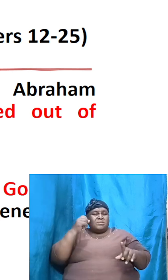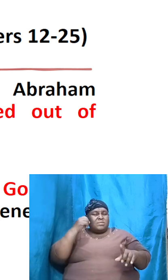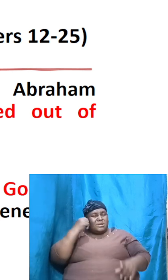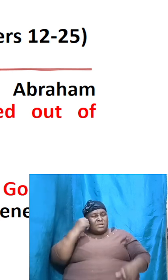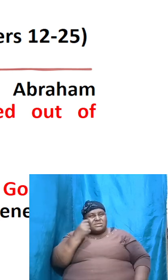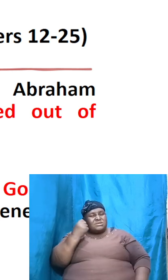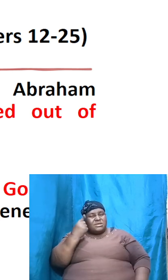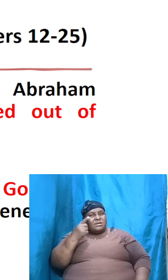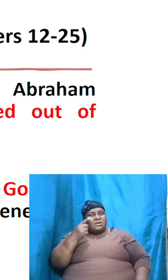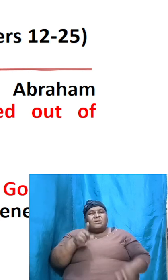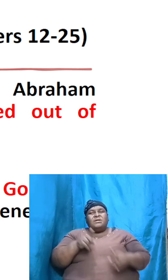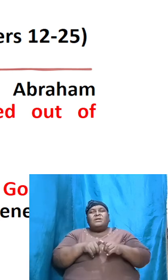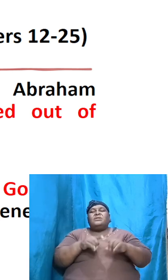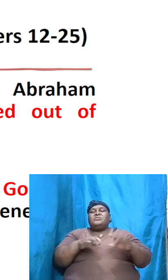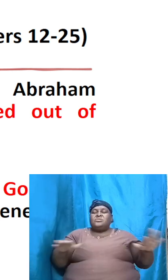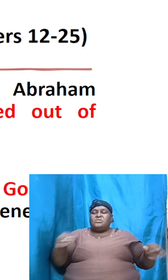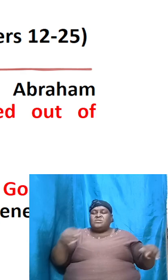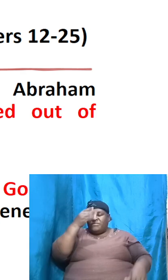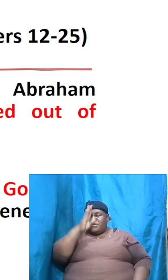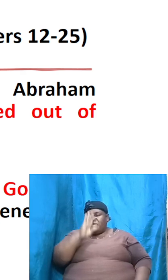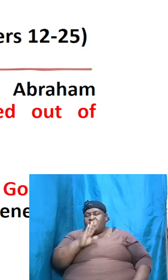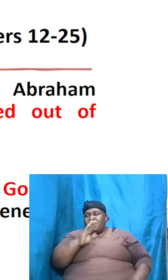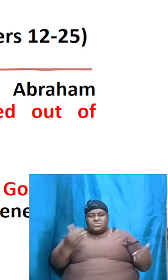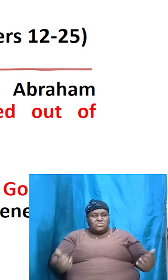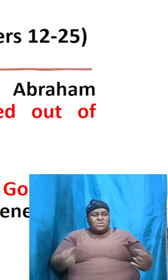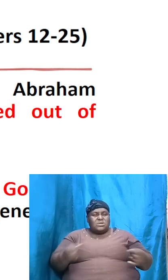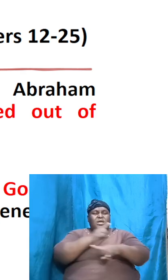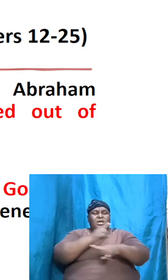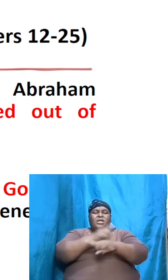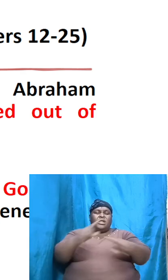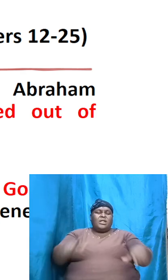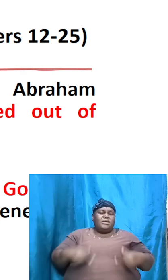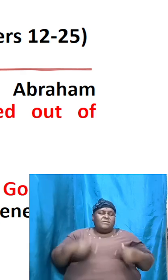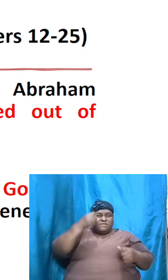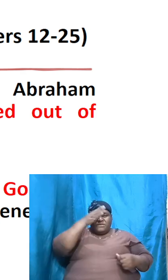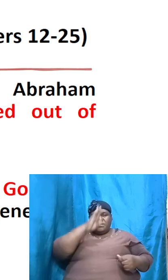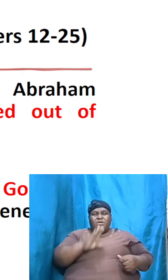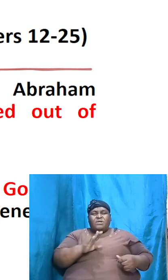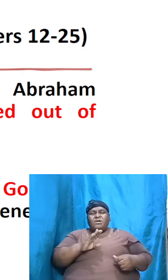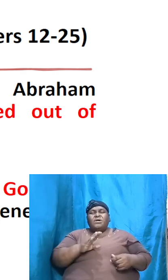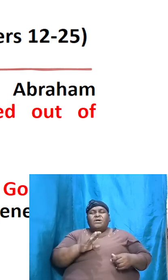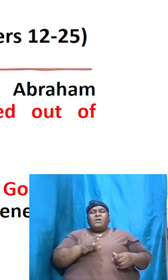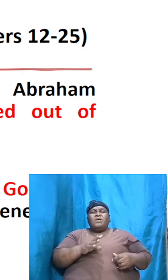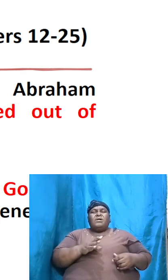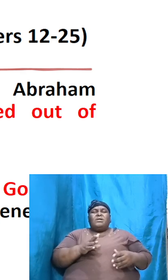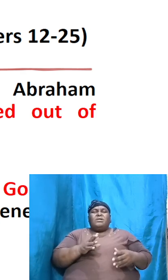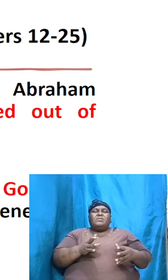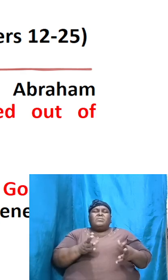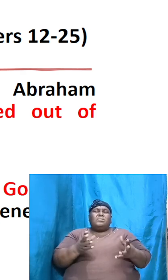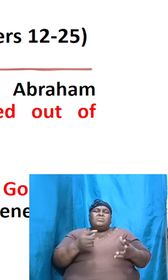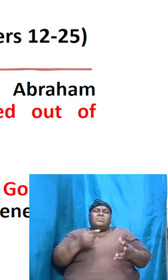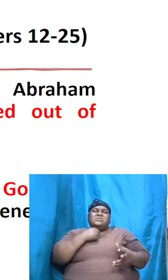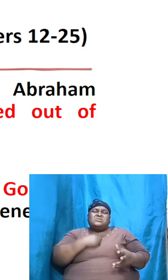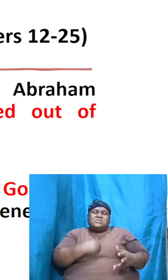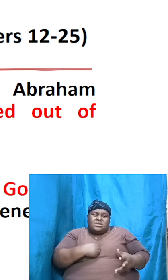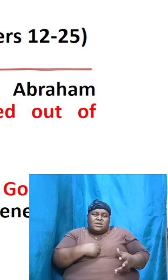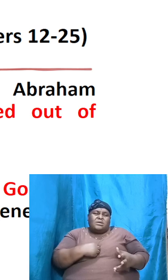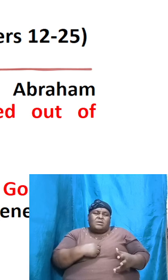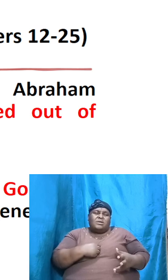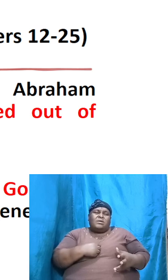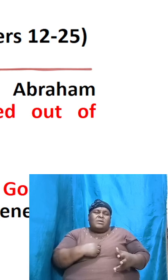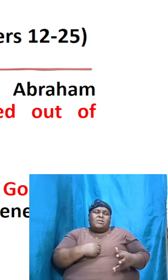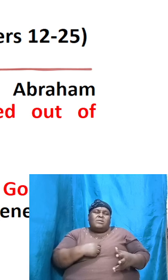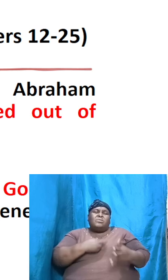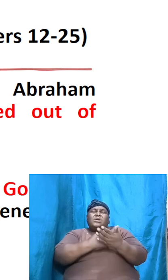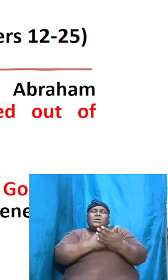as children of God today walking with God pursuing righteousness we are no different there is so much that